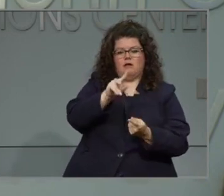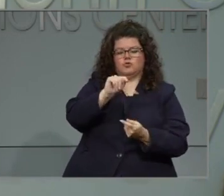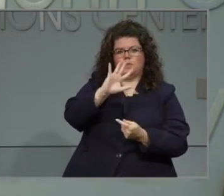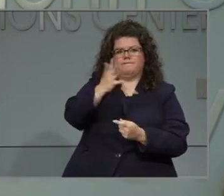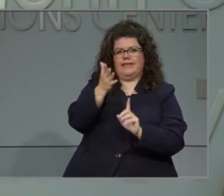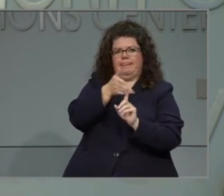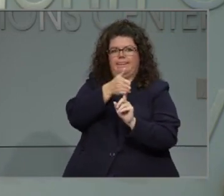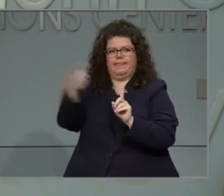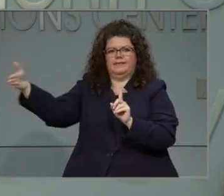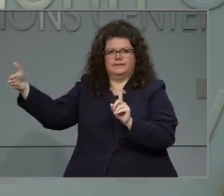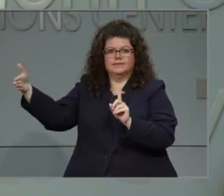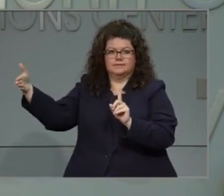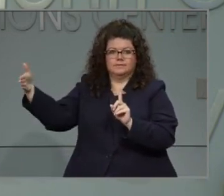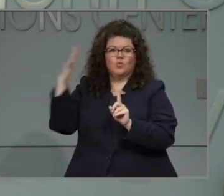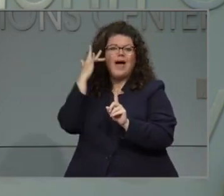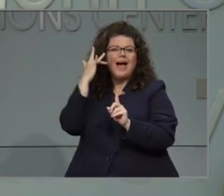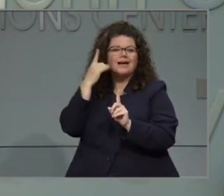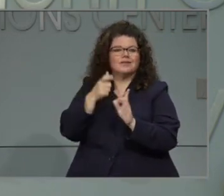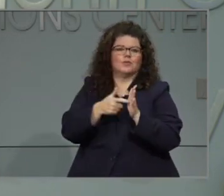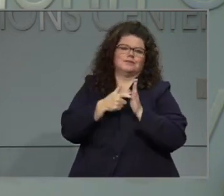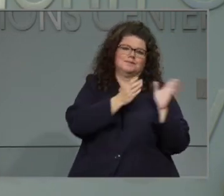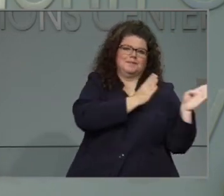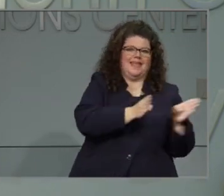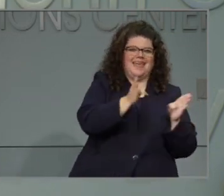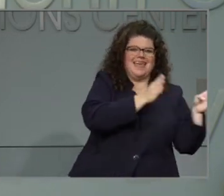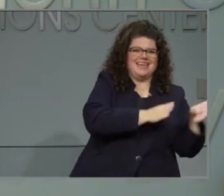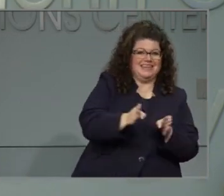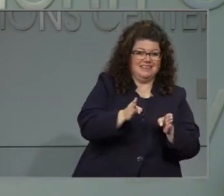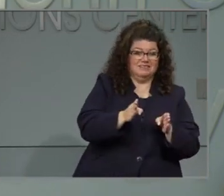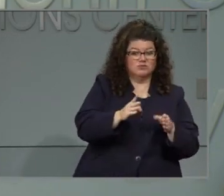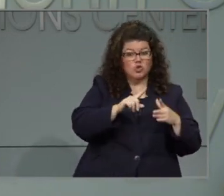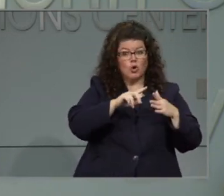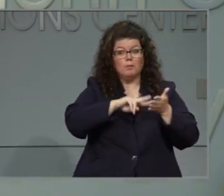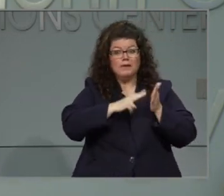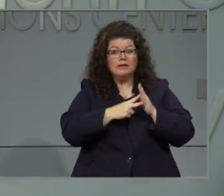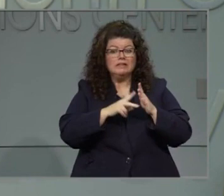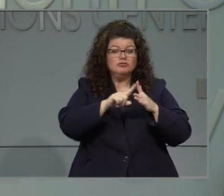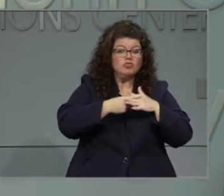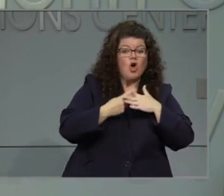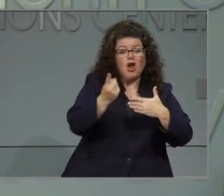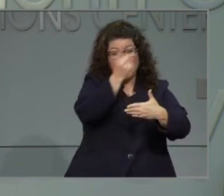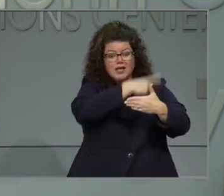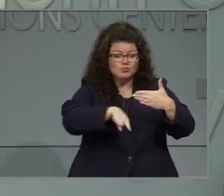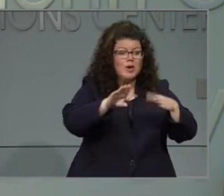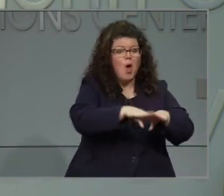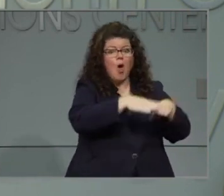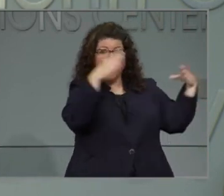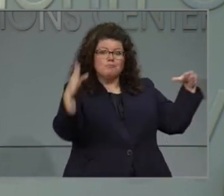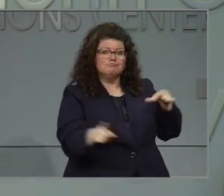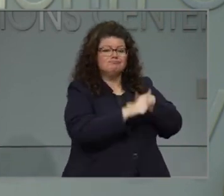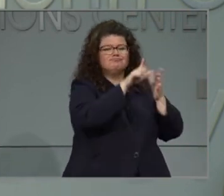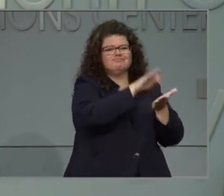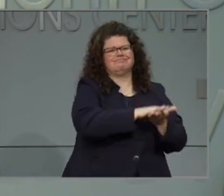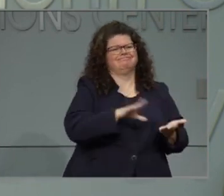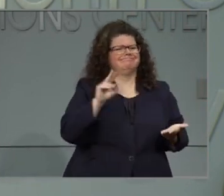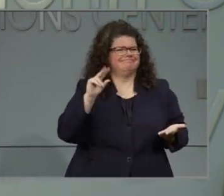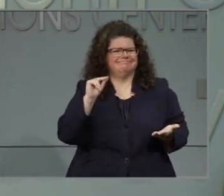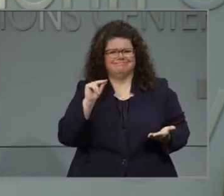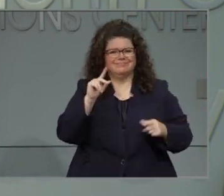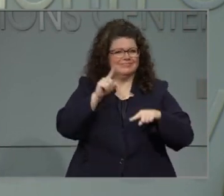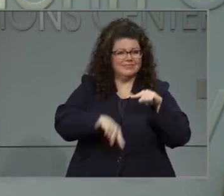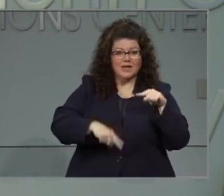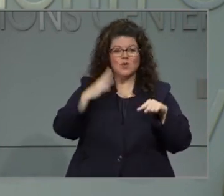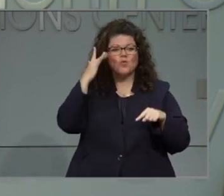We know that it takes planning. So, no, they could not start it tonight, and no school system would, because they'd want to make sure that they have